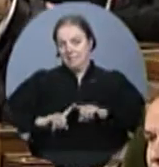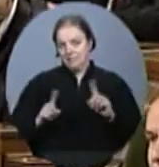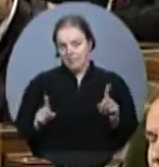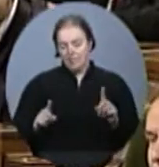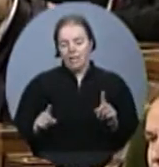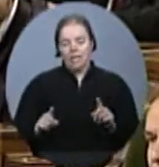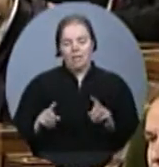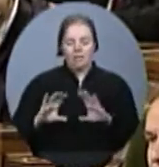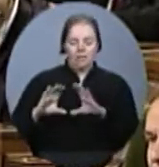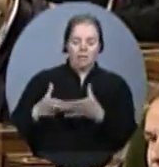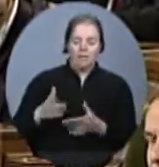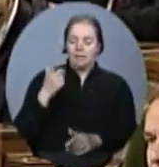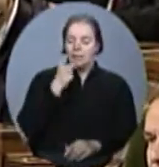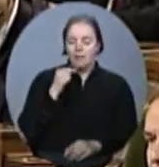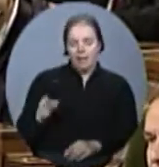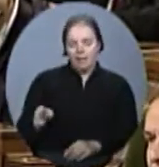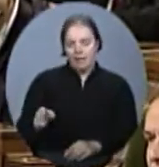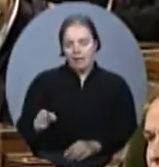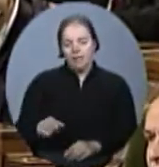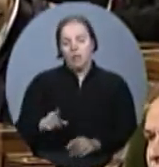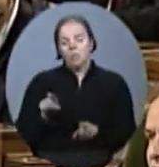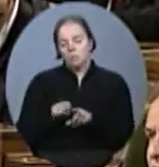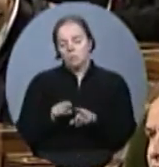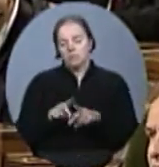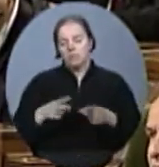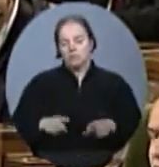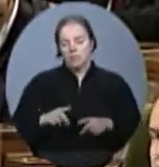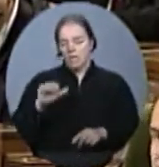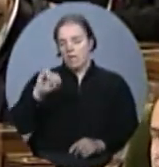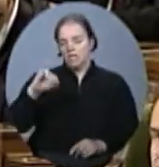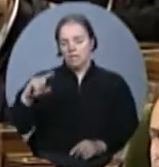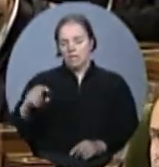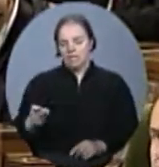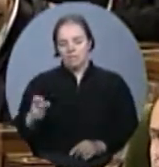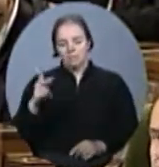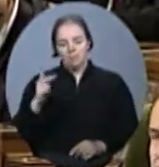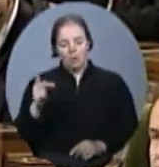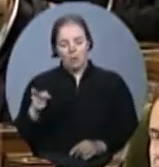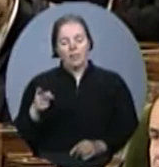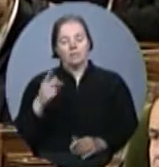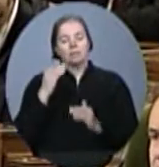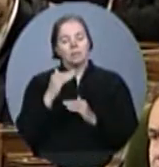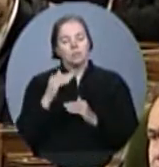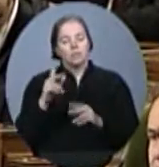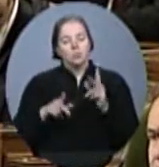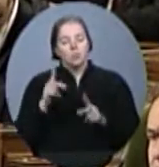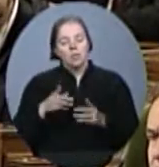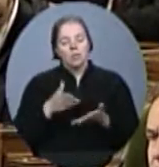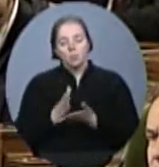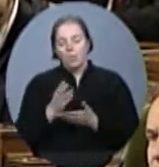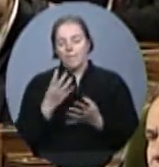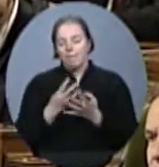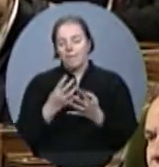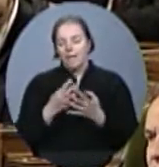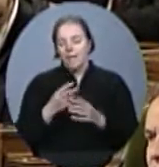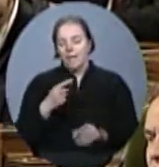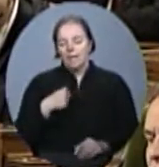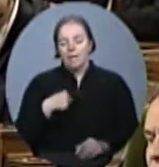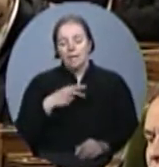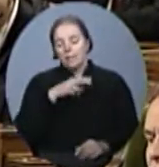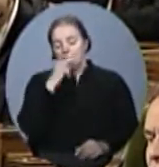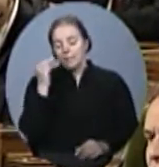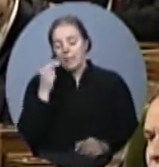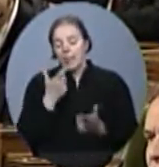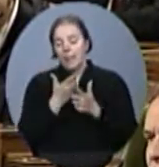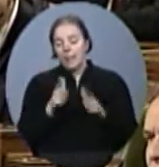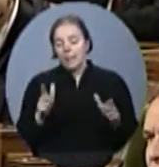Ajax Pickering when it comes to criminal justice and public safety. We don't think that criminals should be paroled after serving one-sixth